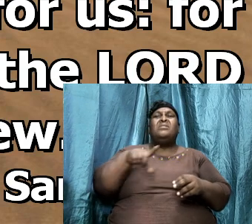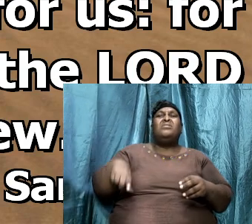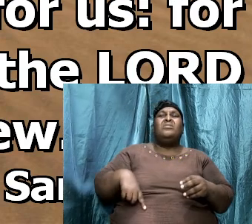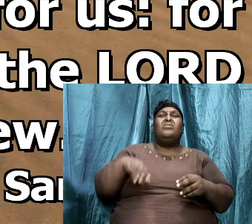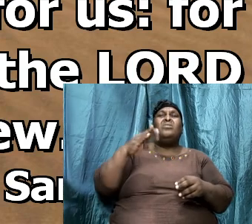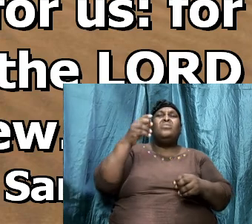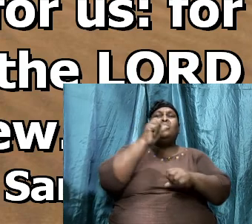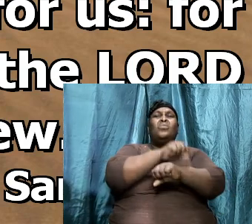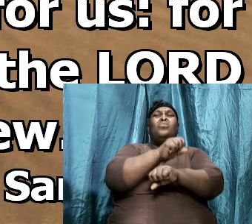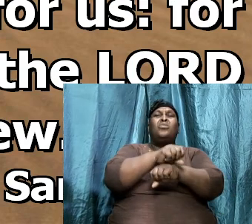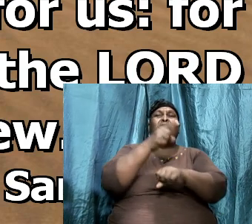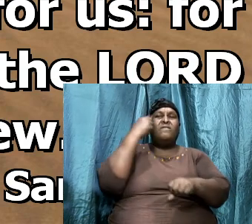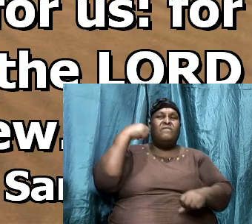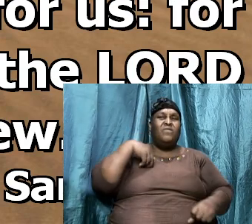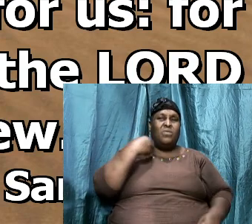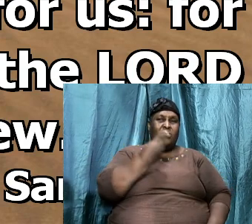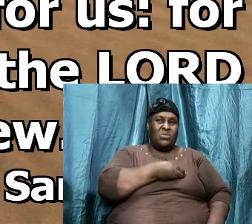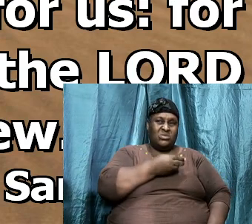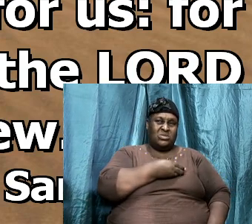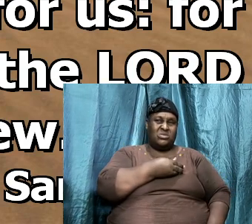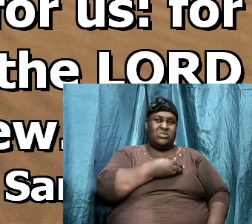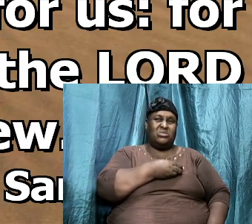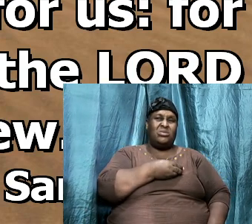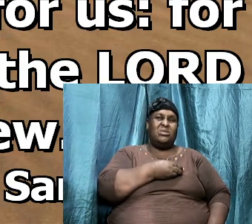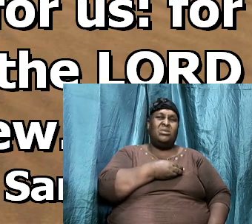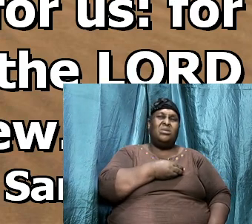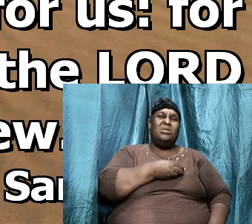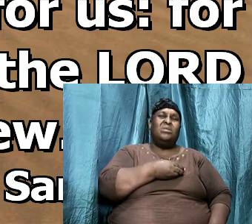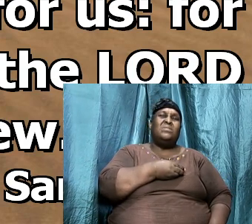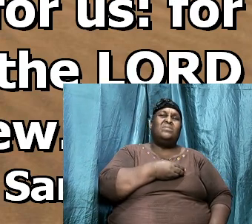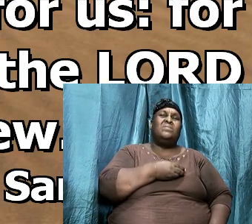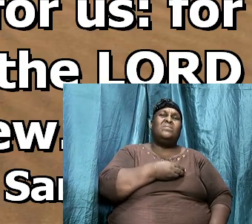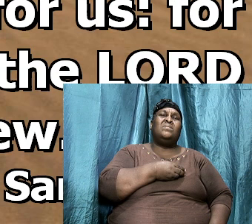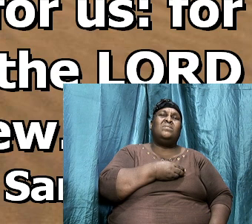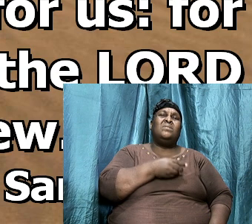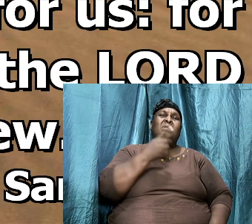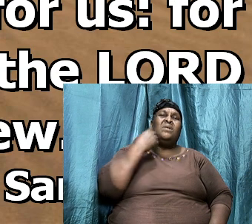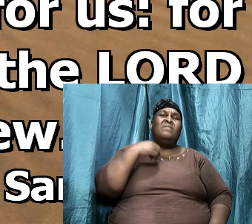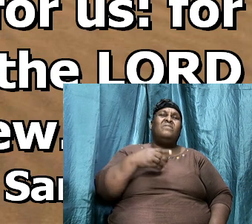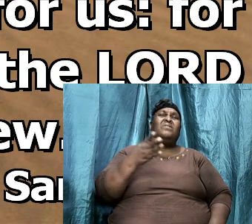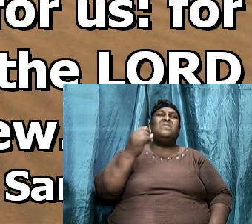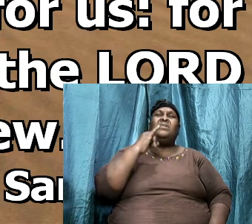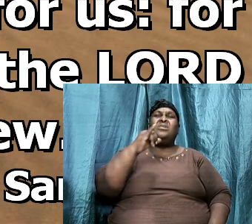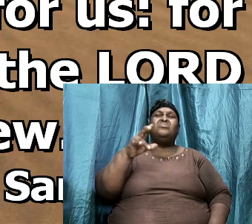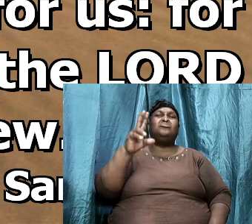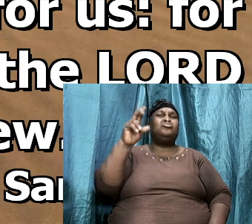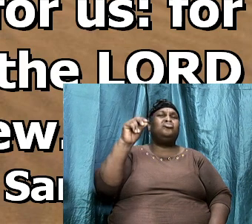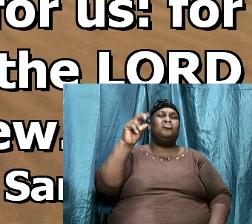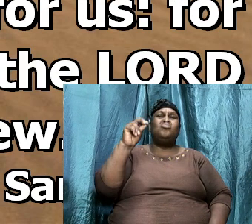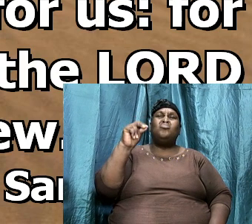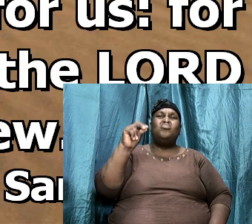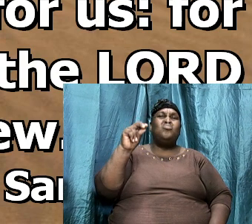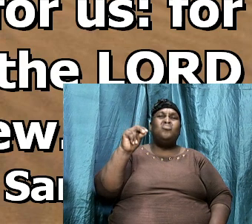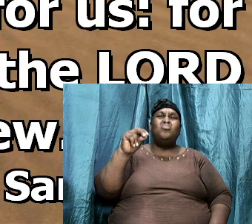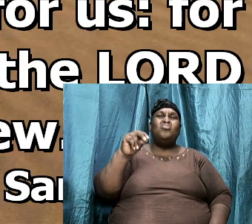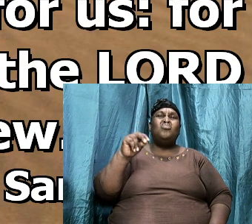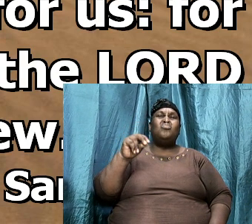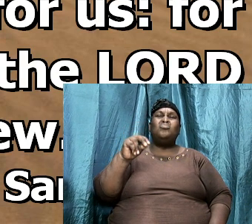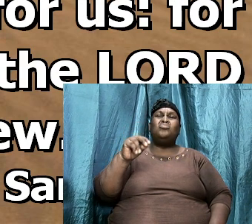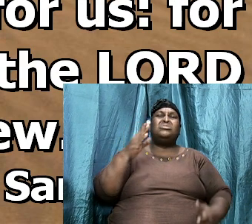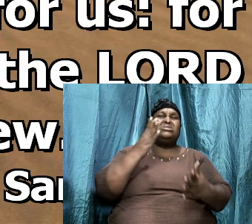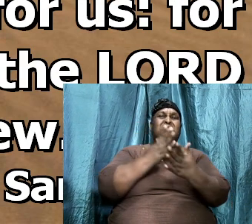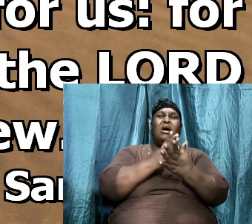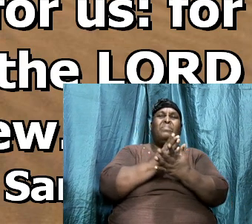for us listen to what Jonathan is saying it may be that the Lord will work for us for there is no